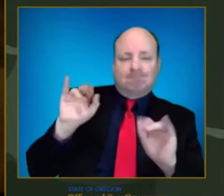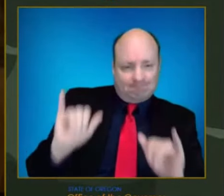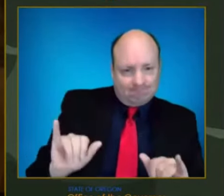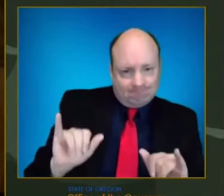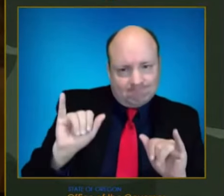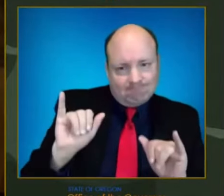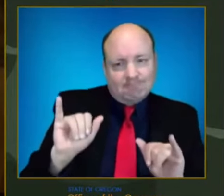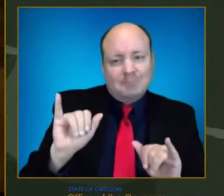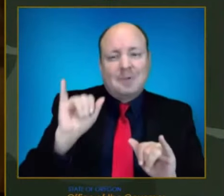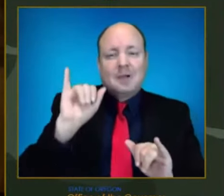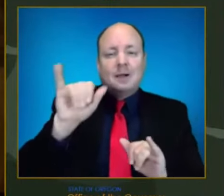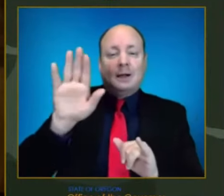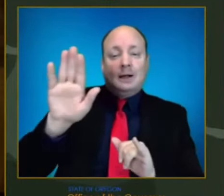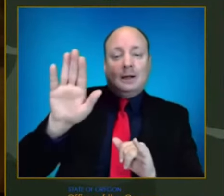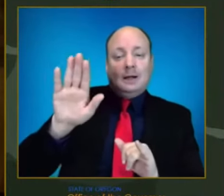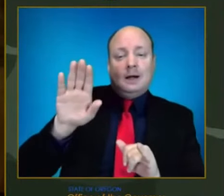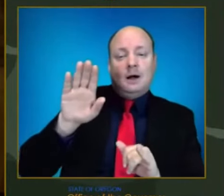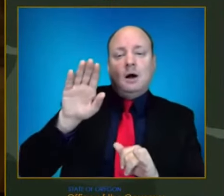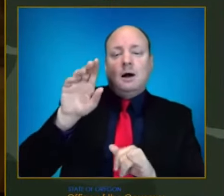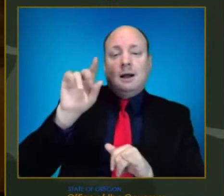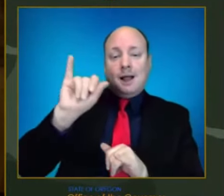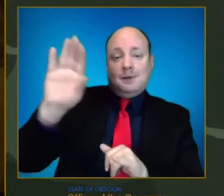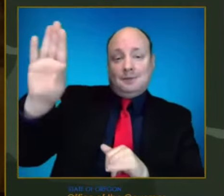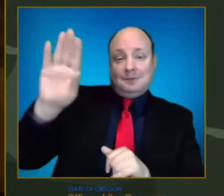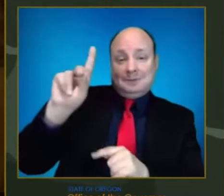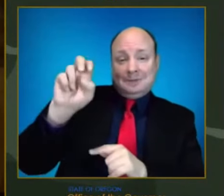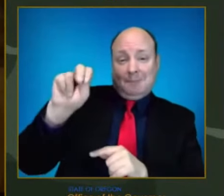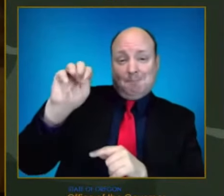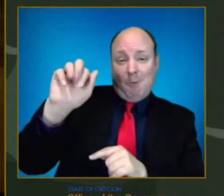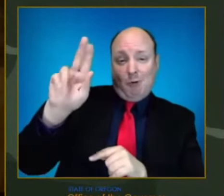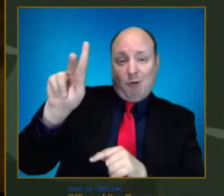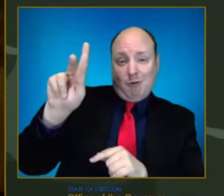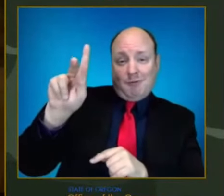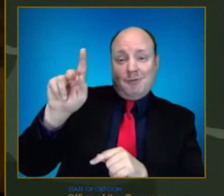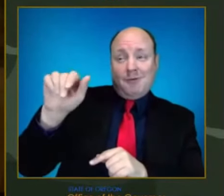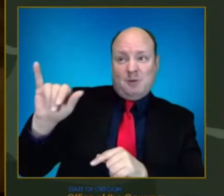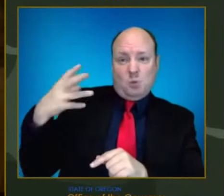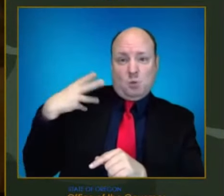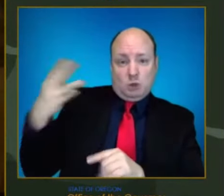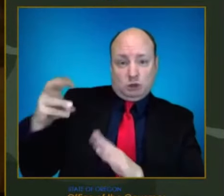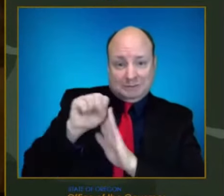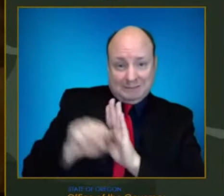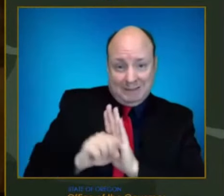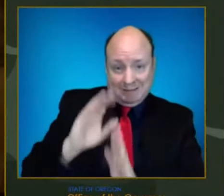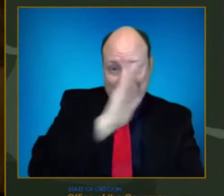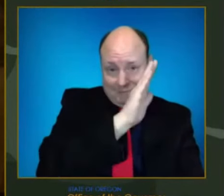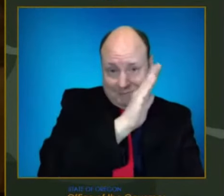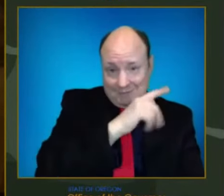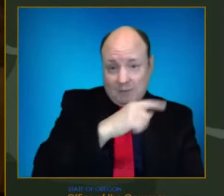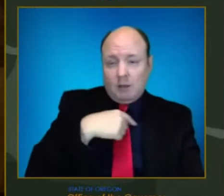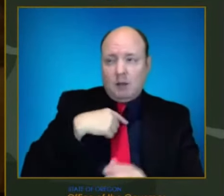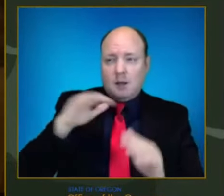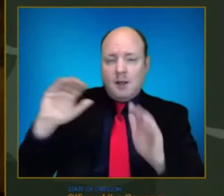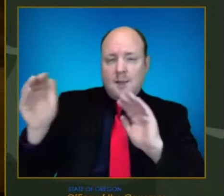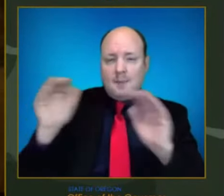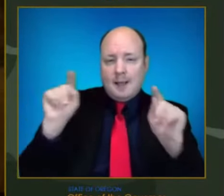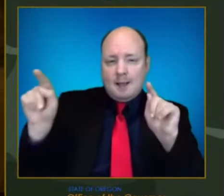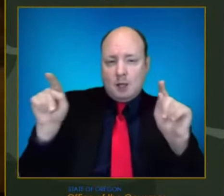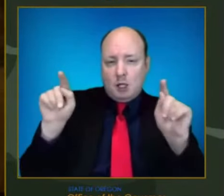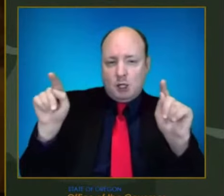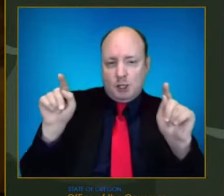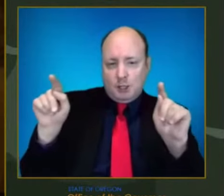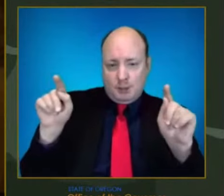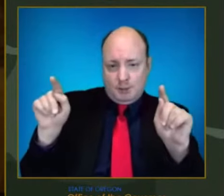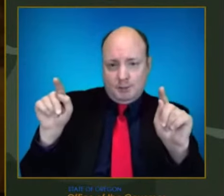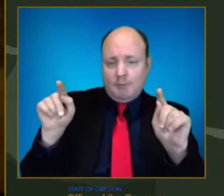out from the Denmark and in our neighbor state of Washington are what I updated in the model. It was much faster than I had